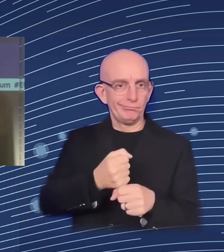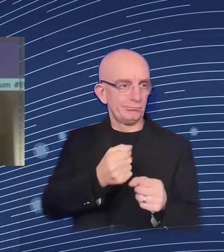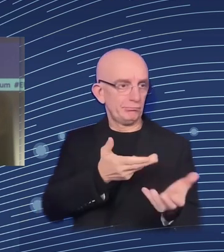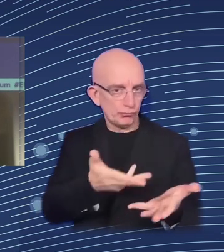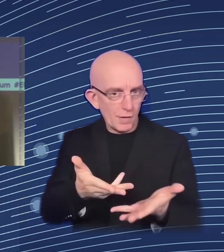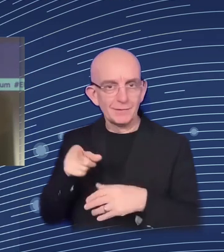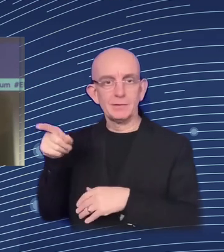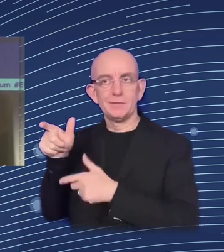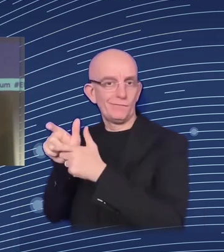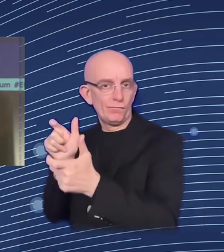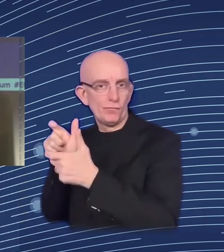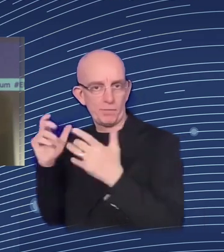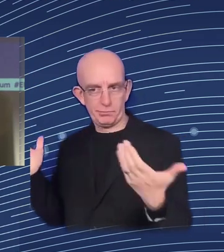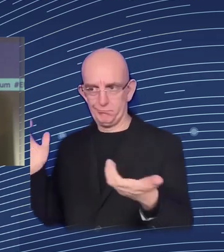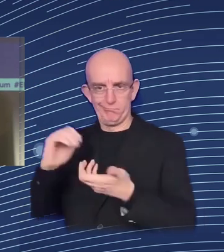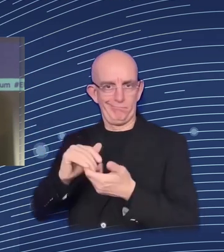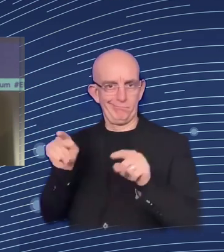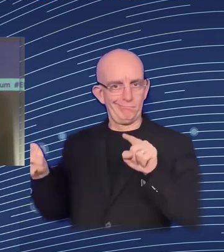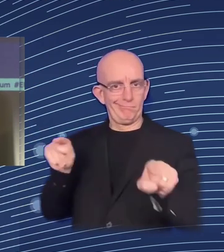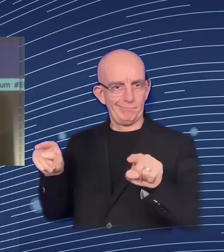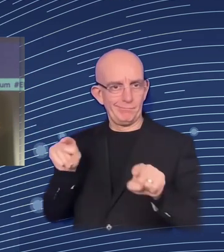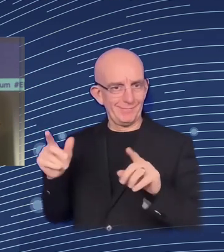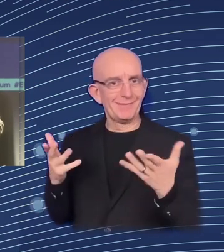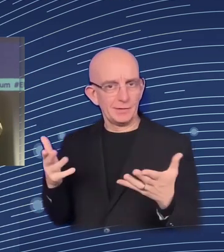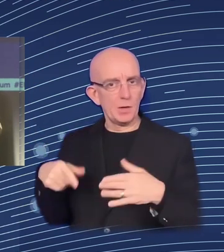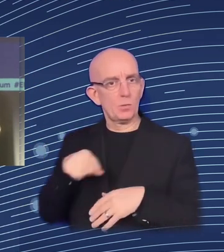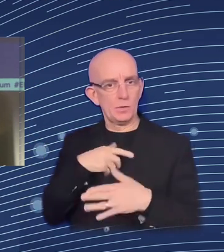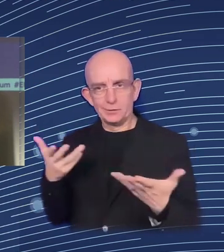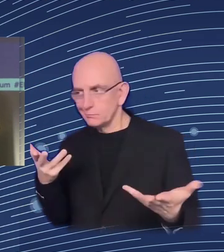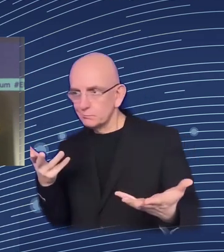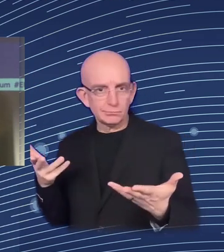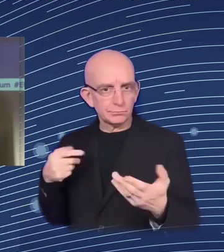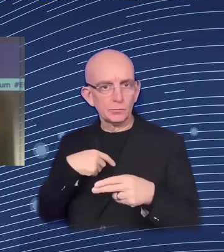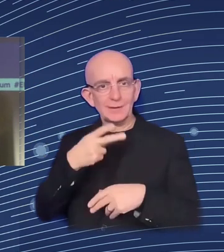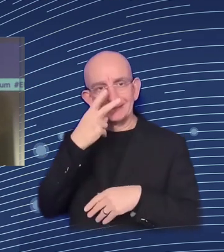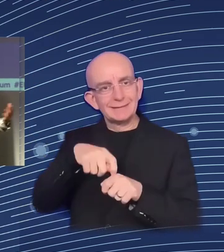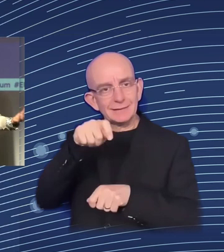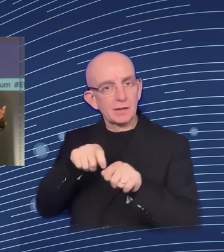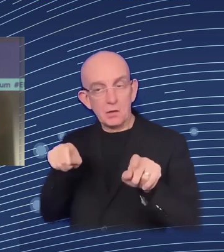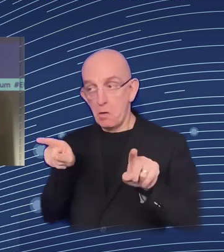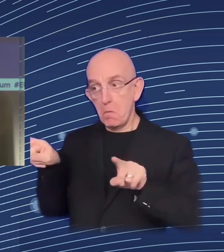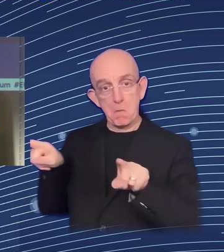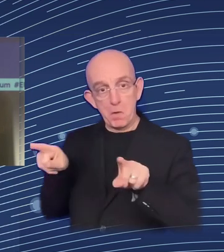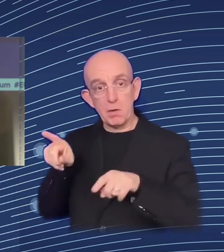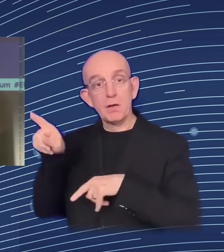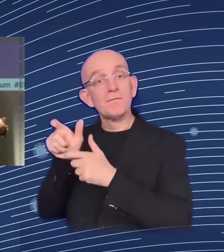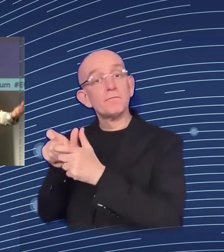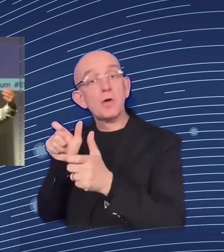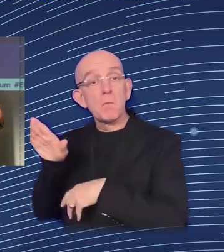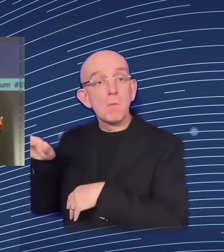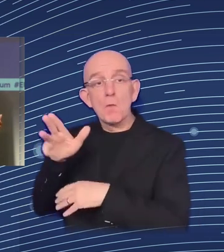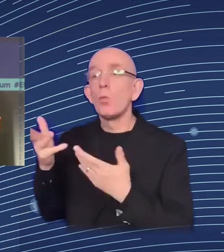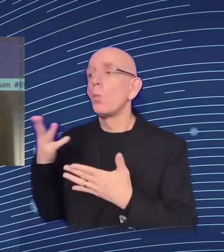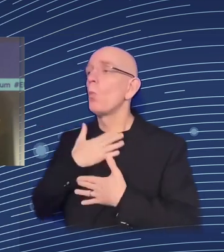what is what you need that I train? Which are your necessities, your training necessities? Then the public employment